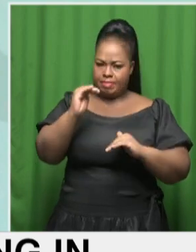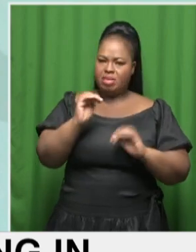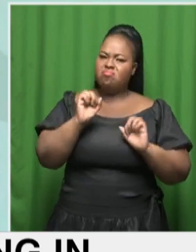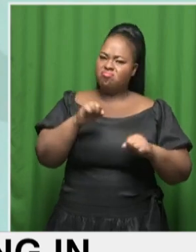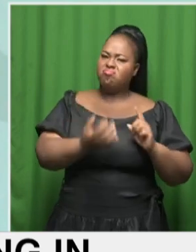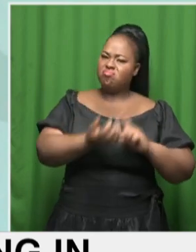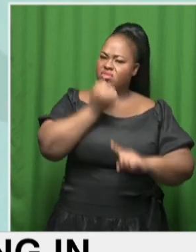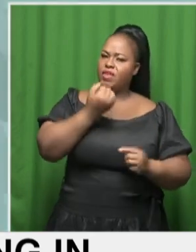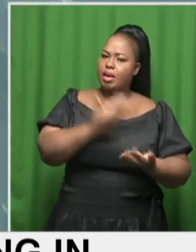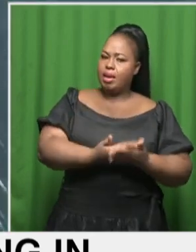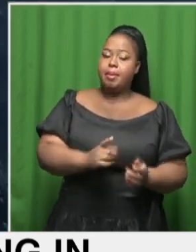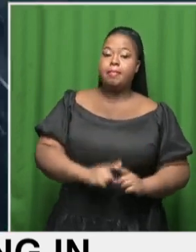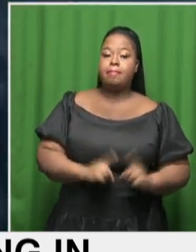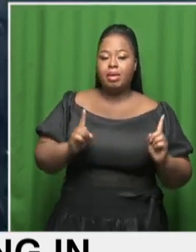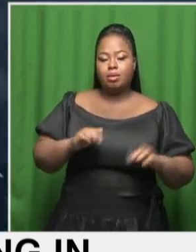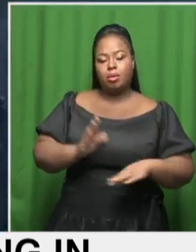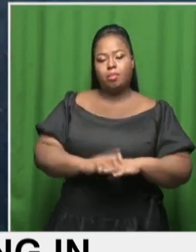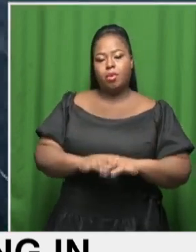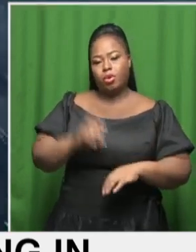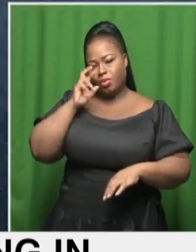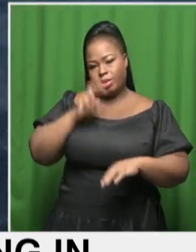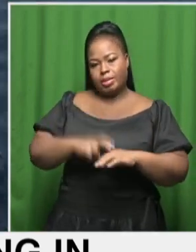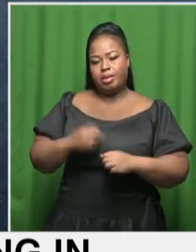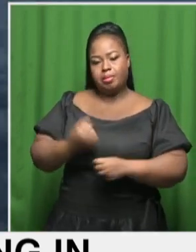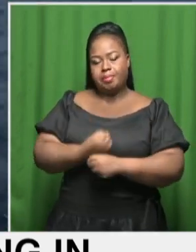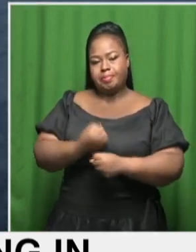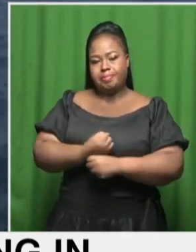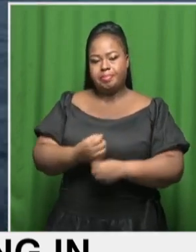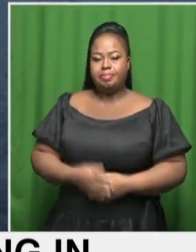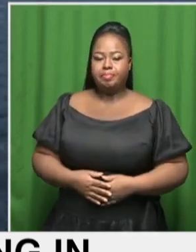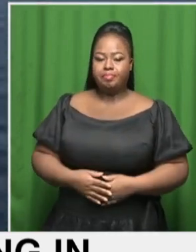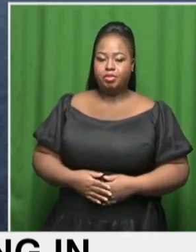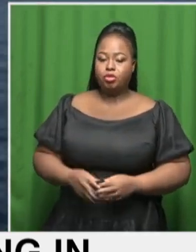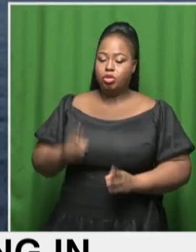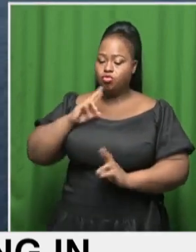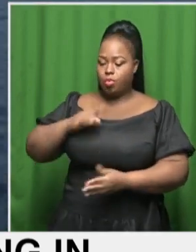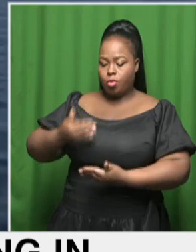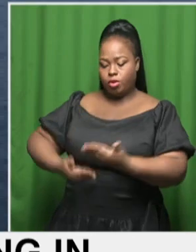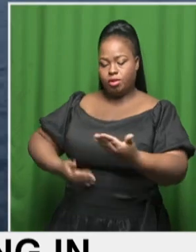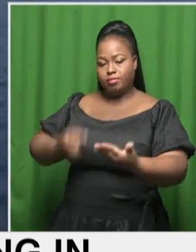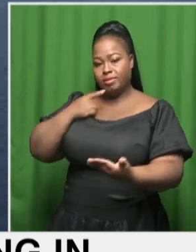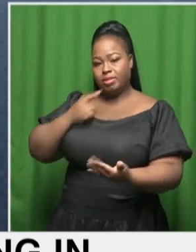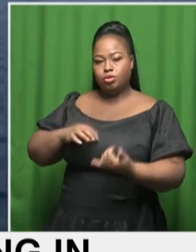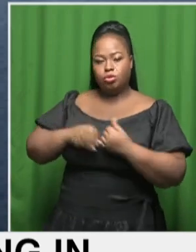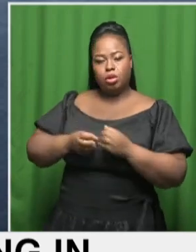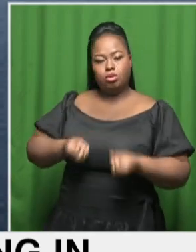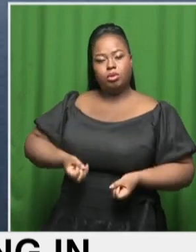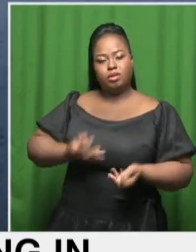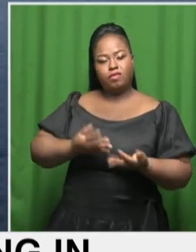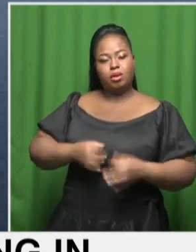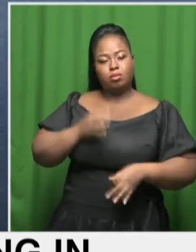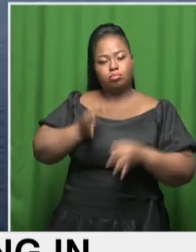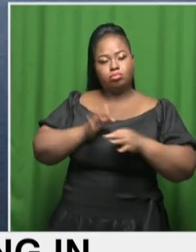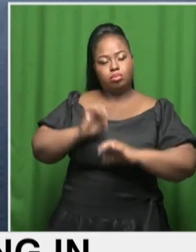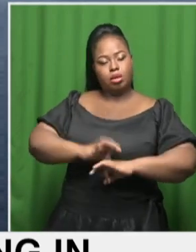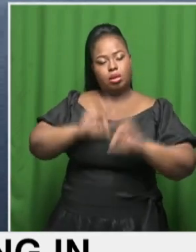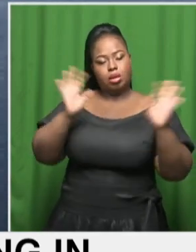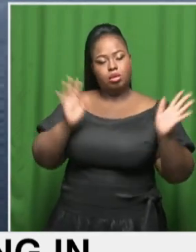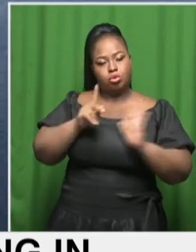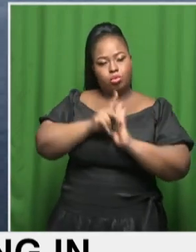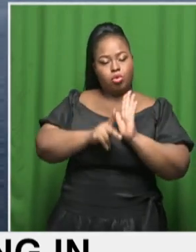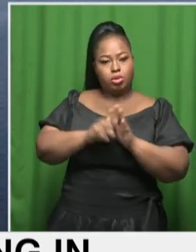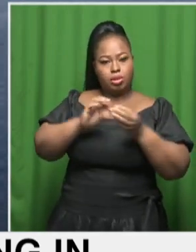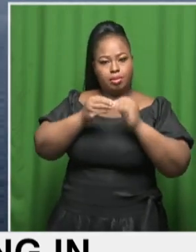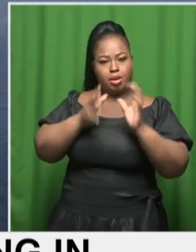leap in climate action. The synthesis report is viewed as an effort to provide clarity to policymakers as they consider